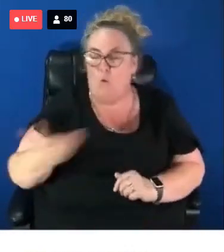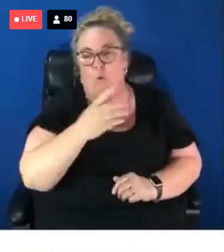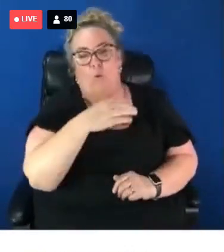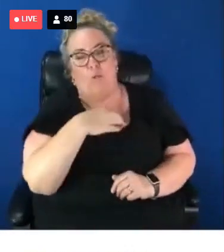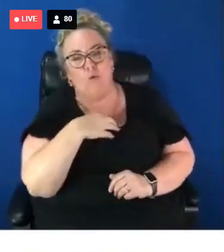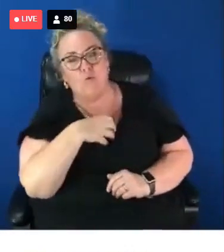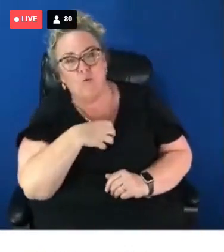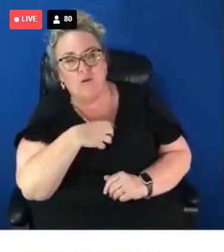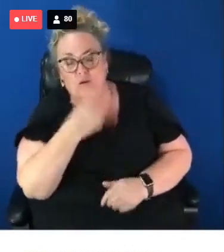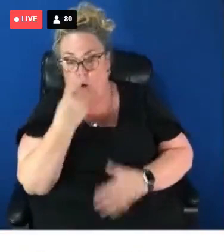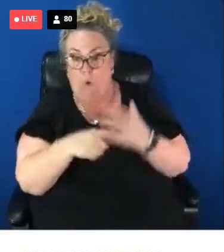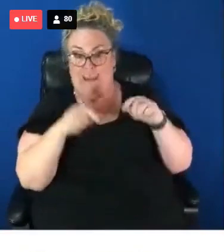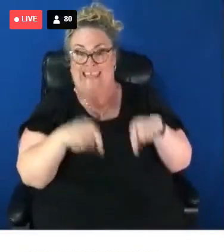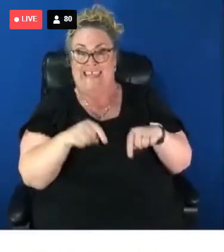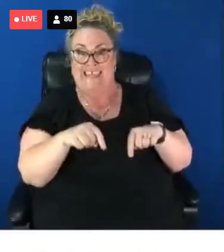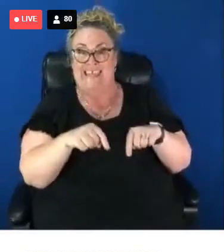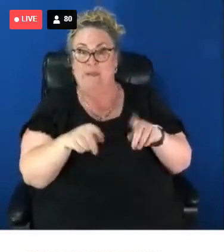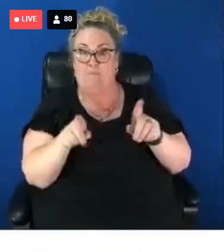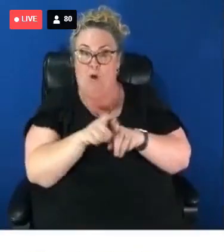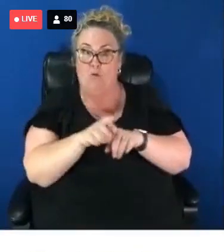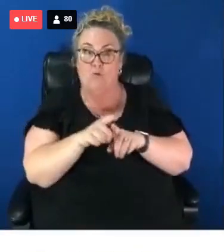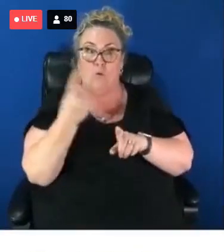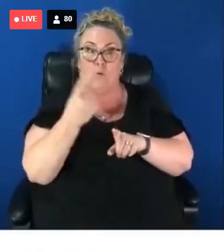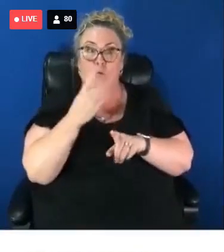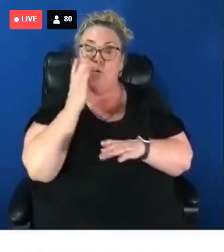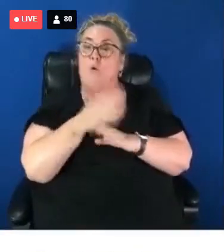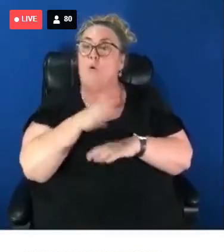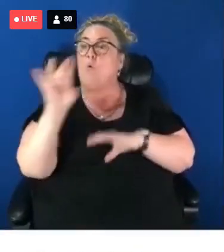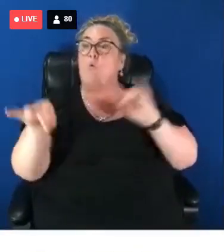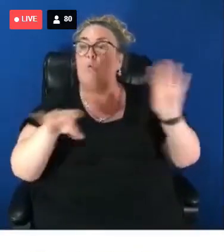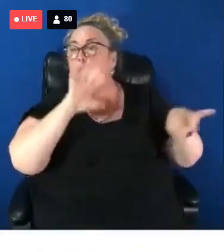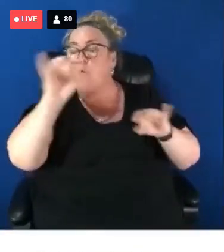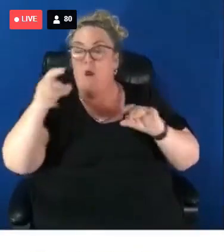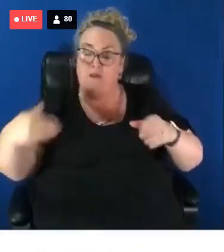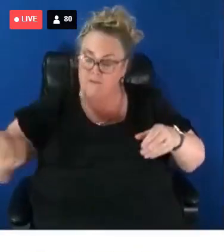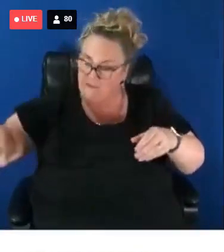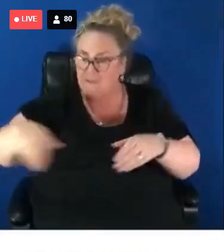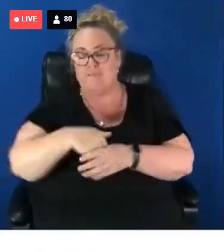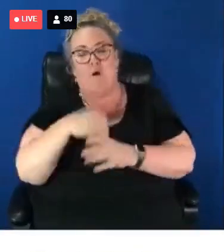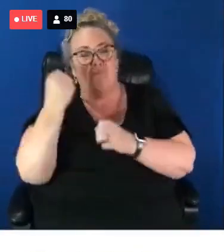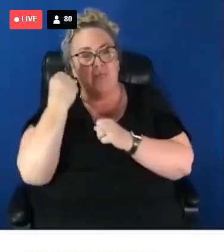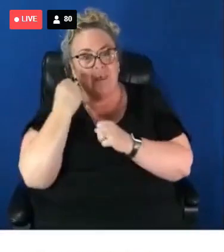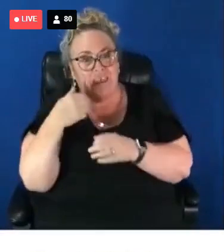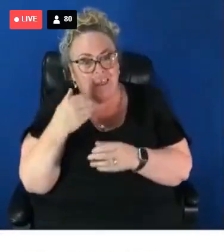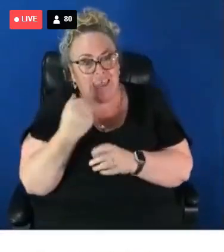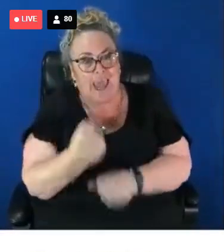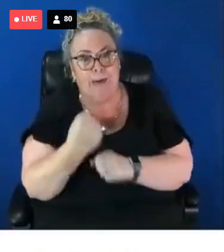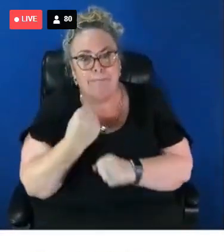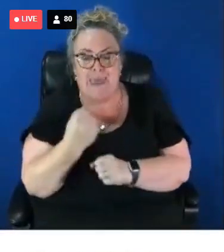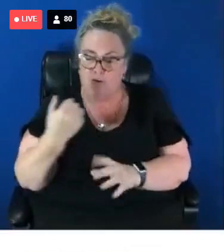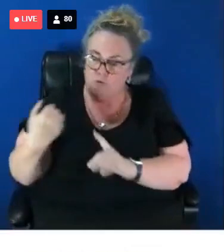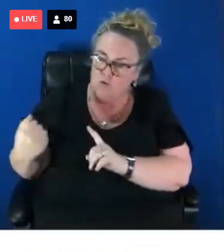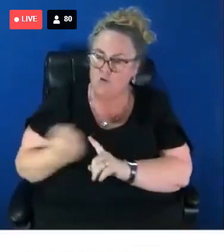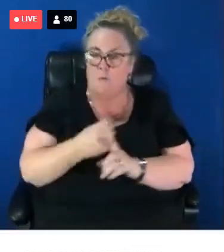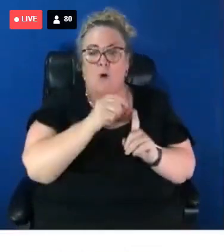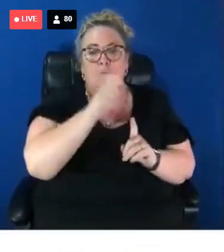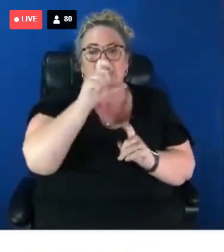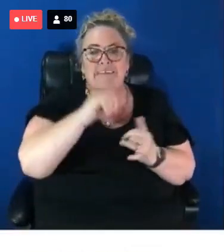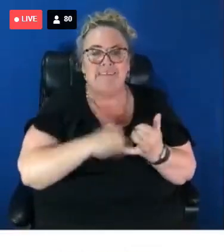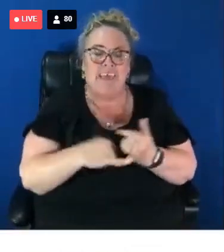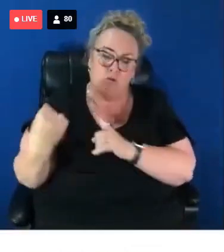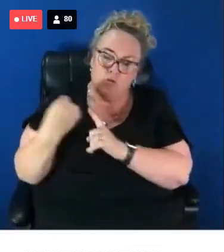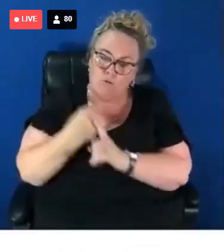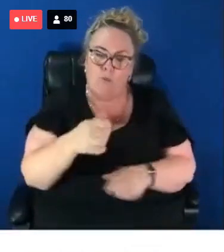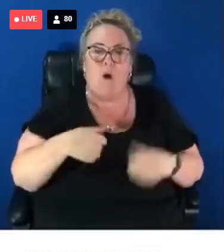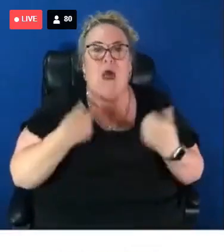not just in this room, but back in the workplaces, to get behind that campaign. To get behind PCS and our members. To try not to